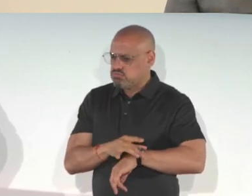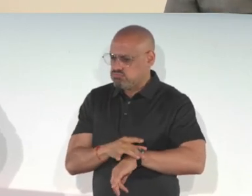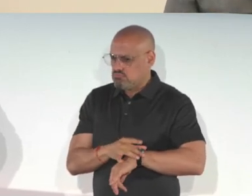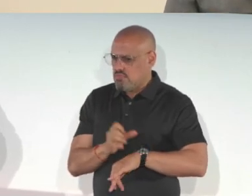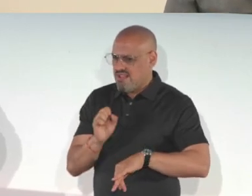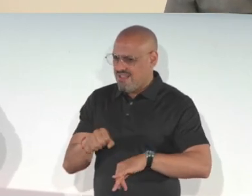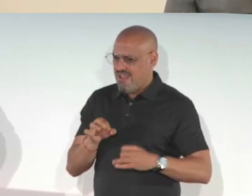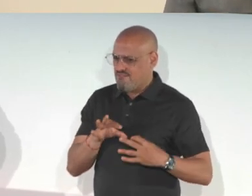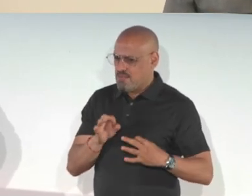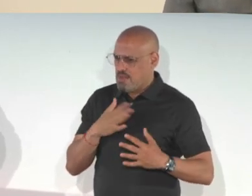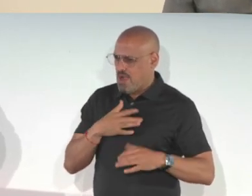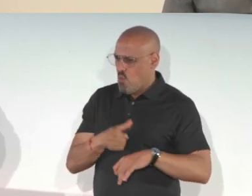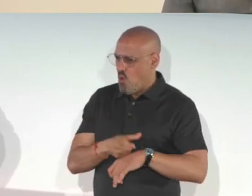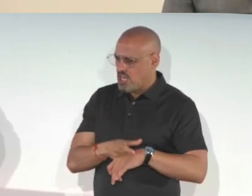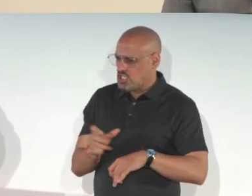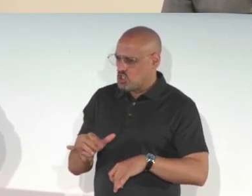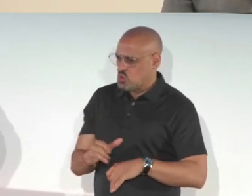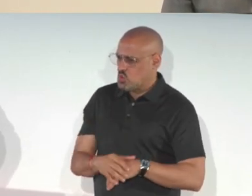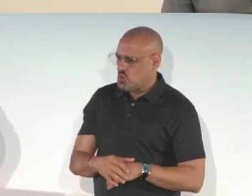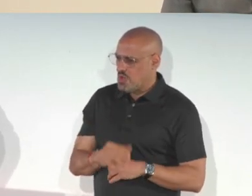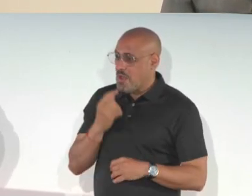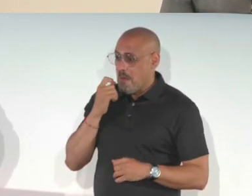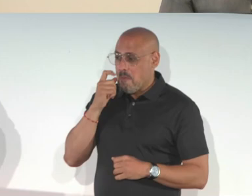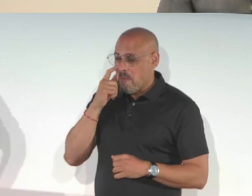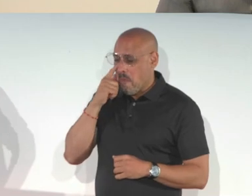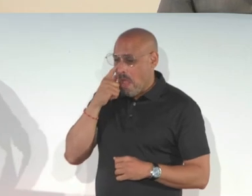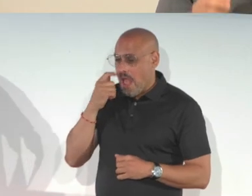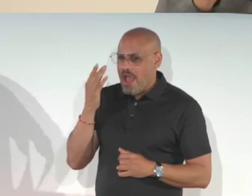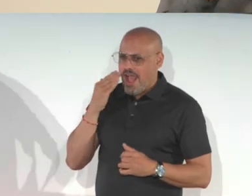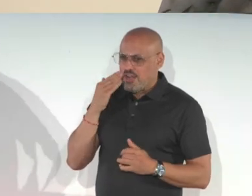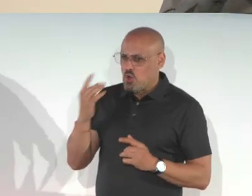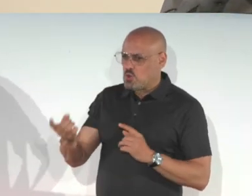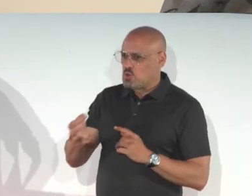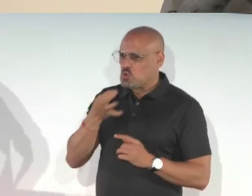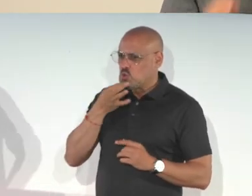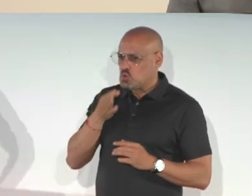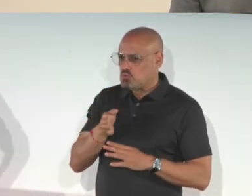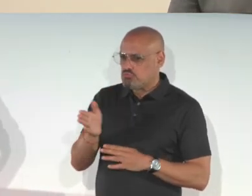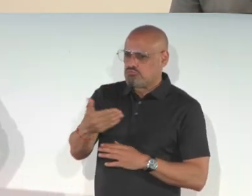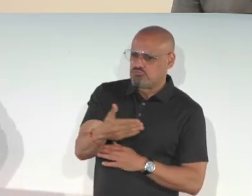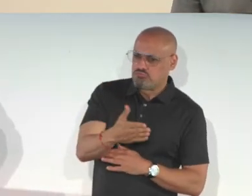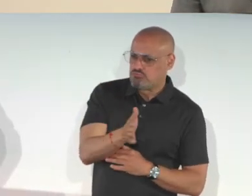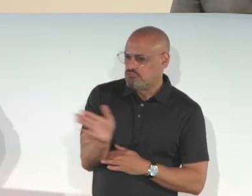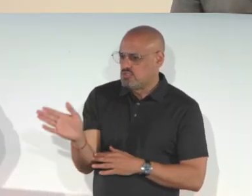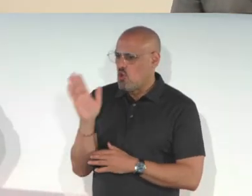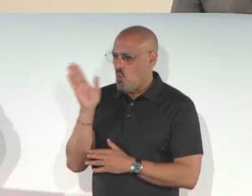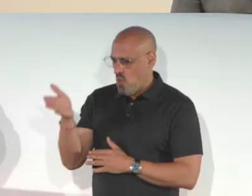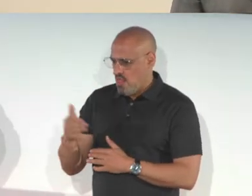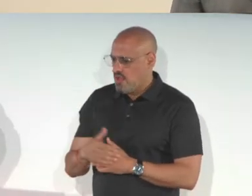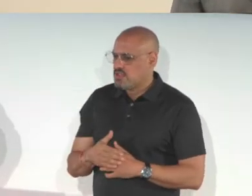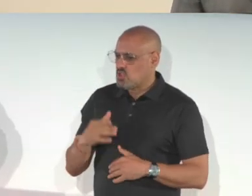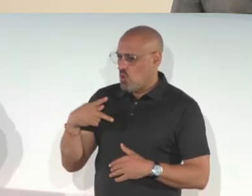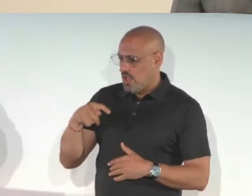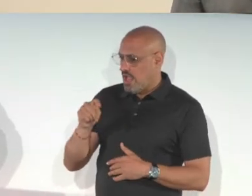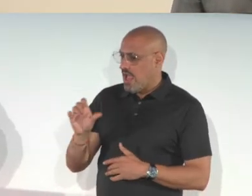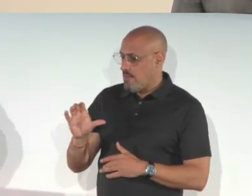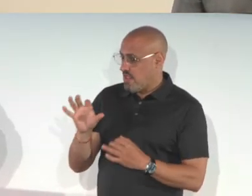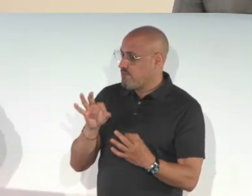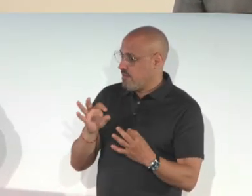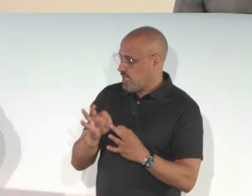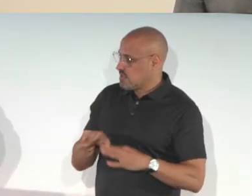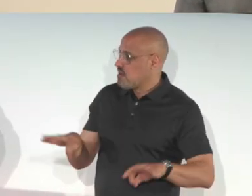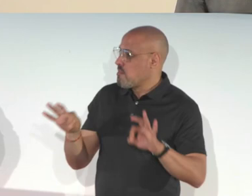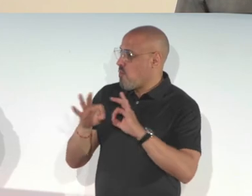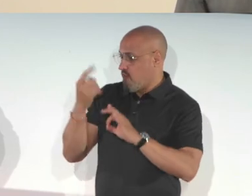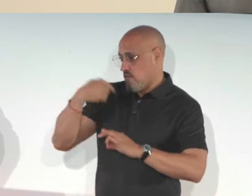if I have to turn it out right on Google Maps Apple Maps. I can hear I can feel that have to feedback on my watch to that let me know that